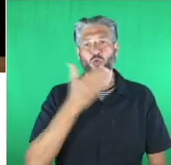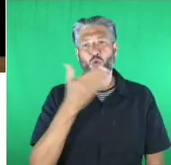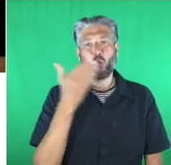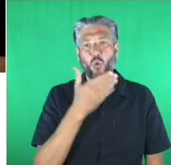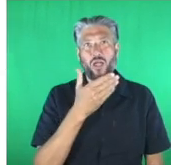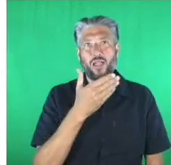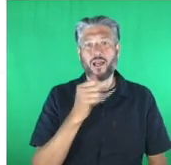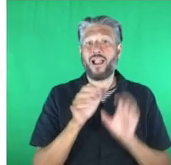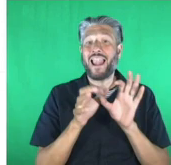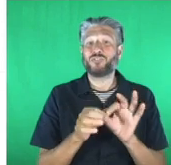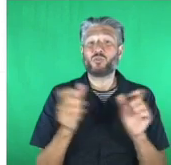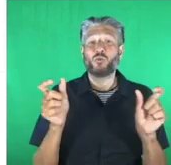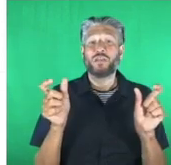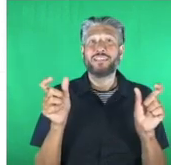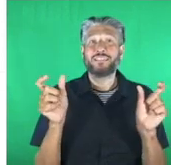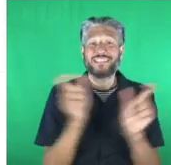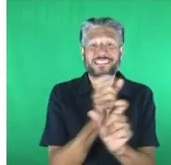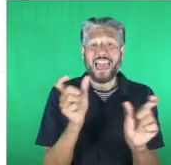congratulations